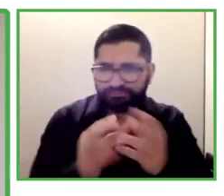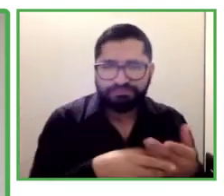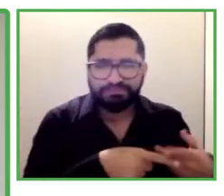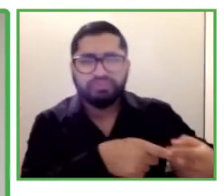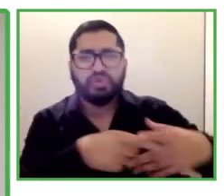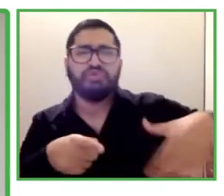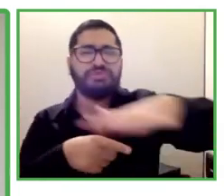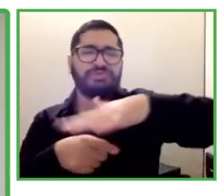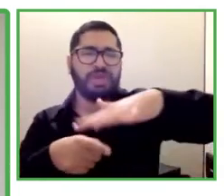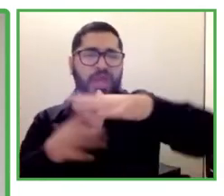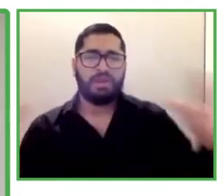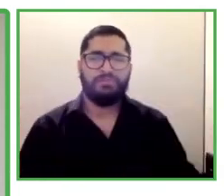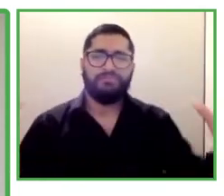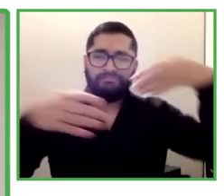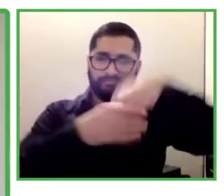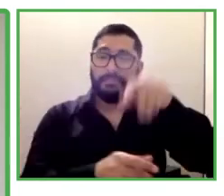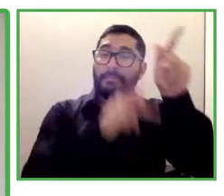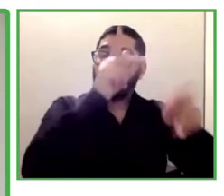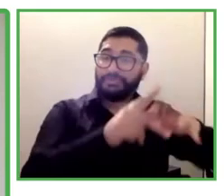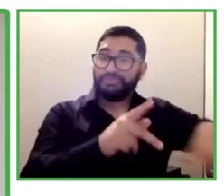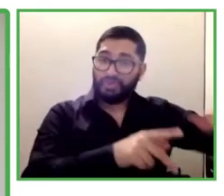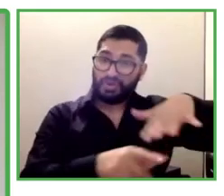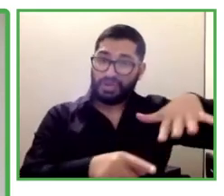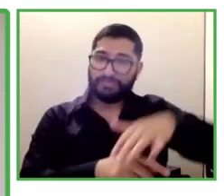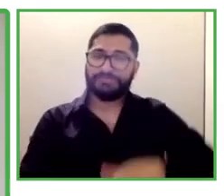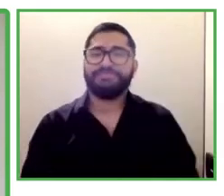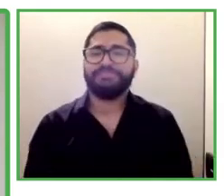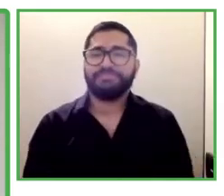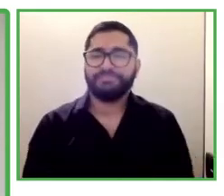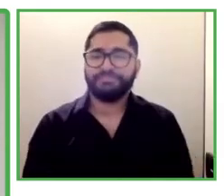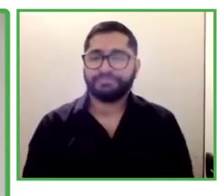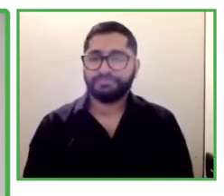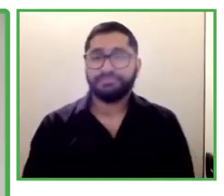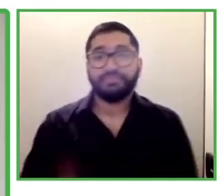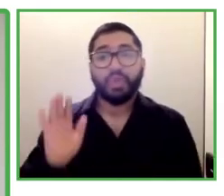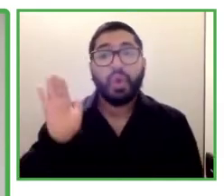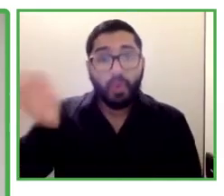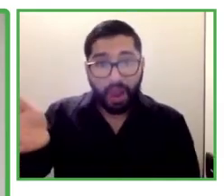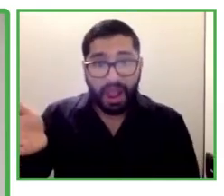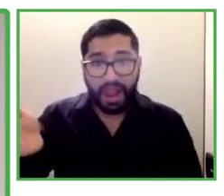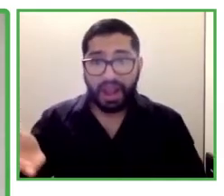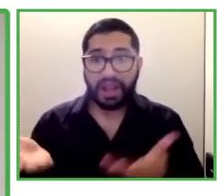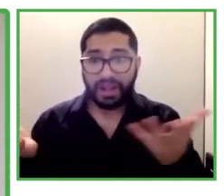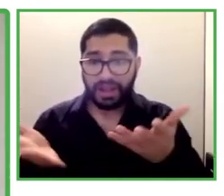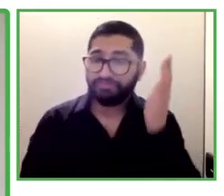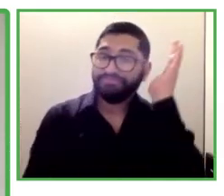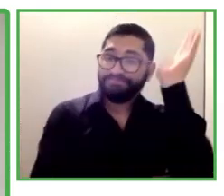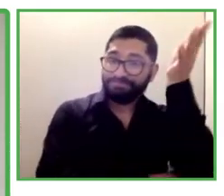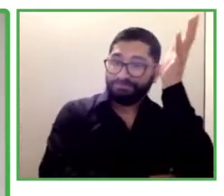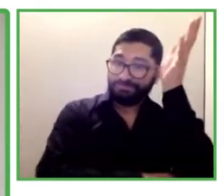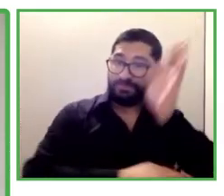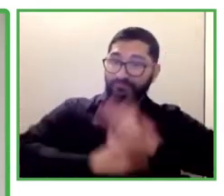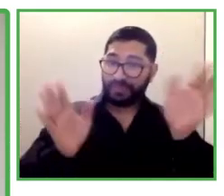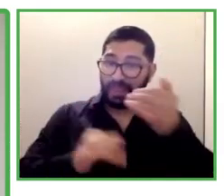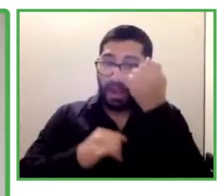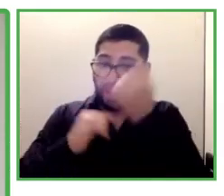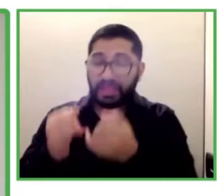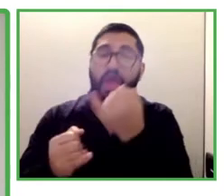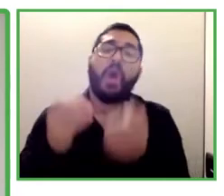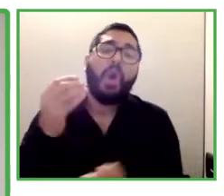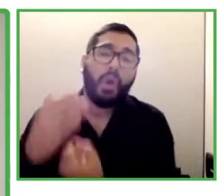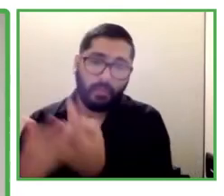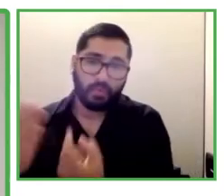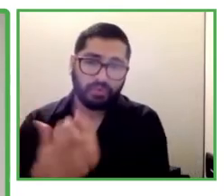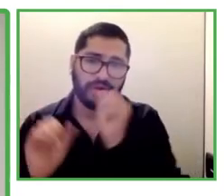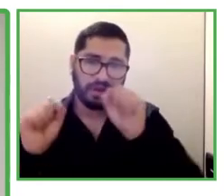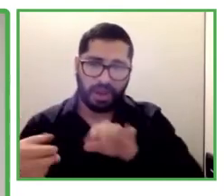these presentations, you will have the opportunity to connect live with our speakers in breakout rooms. This will be